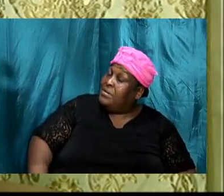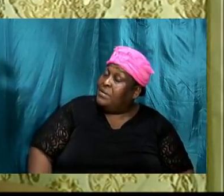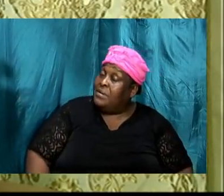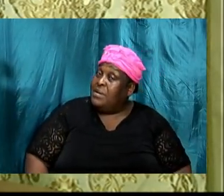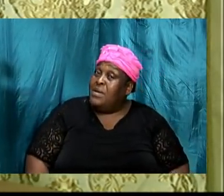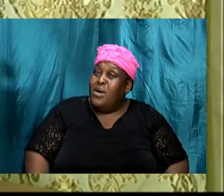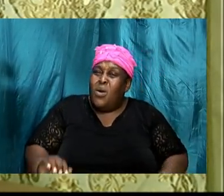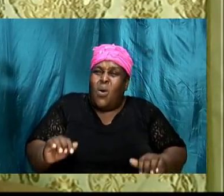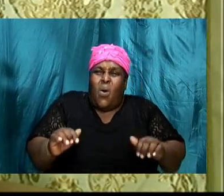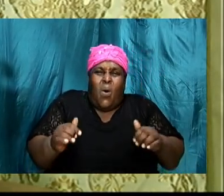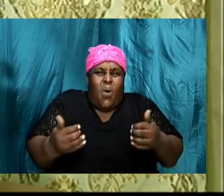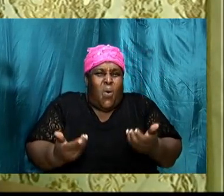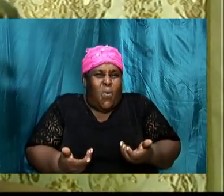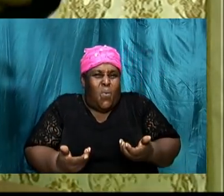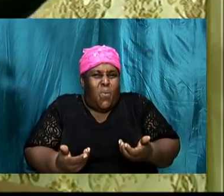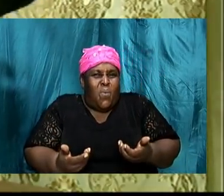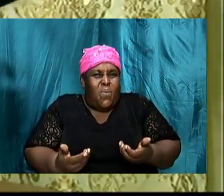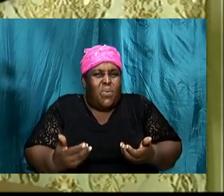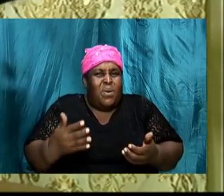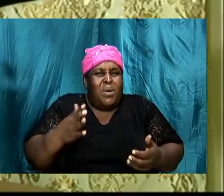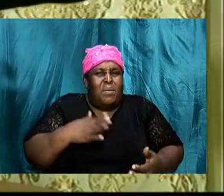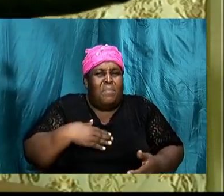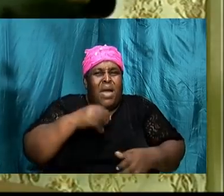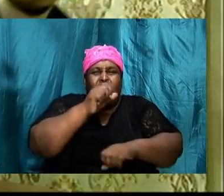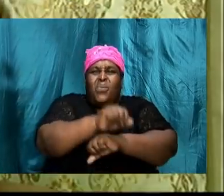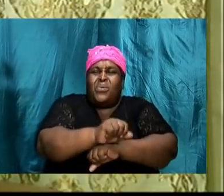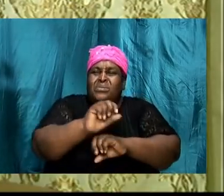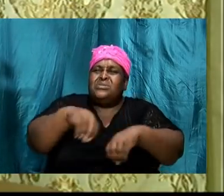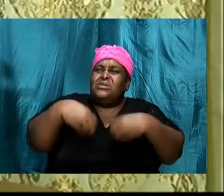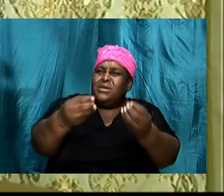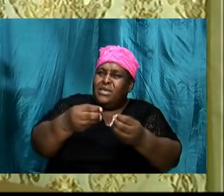how is it that my career is going to give you glory